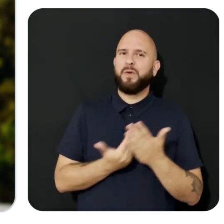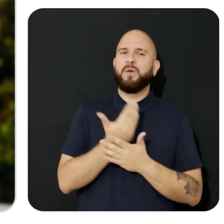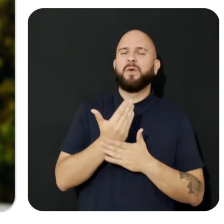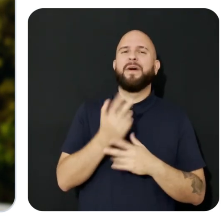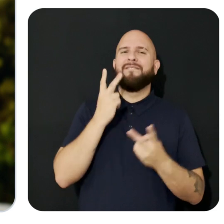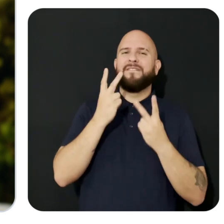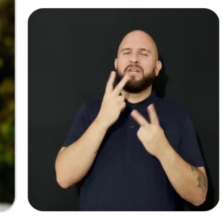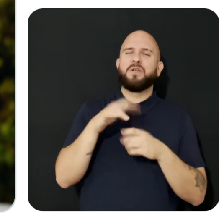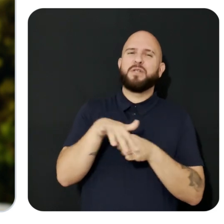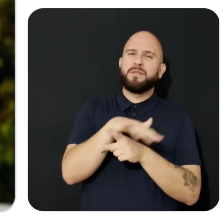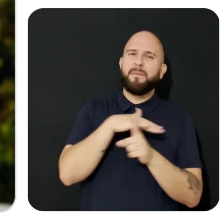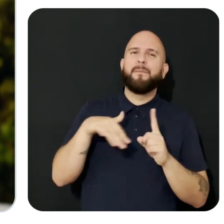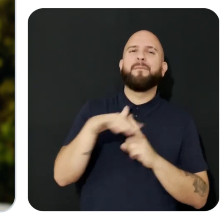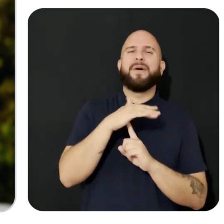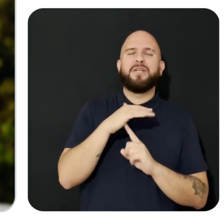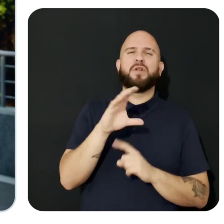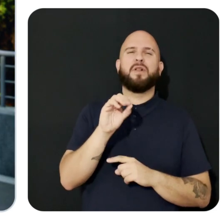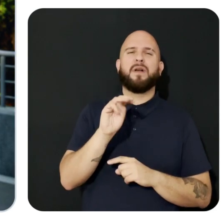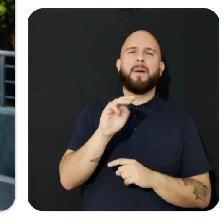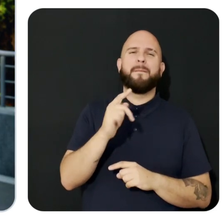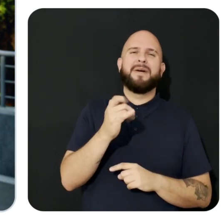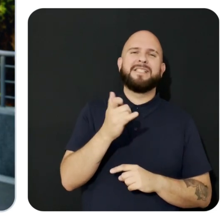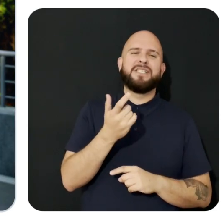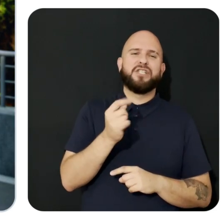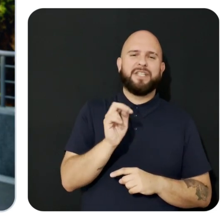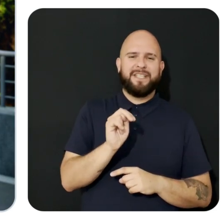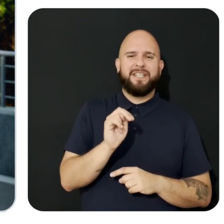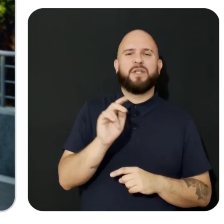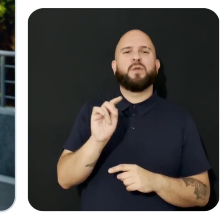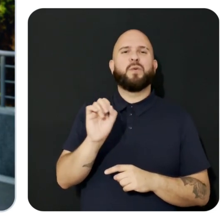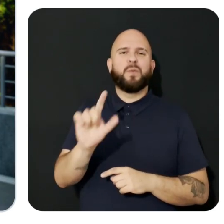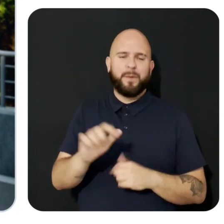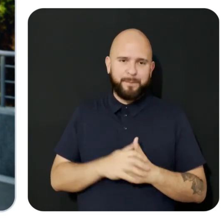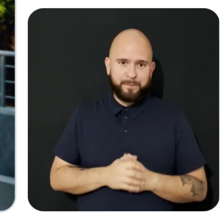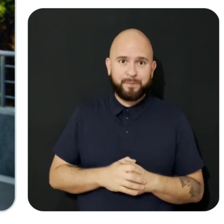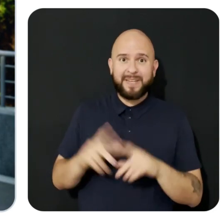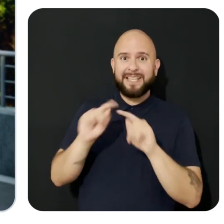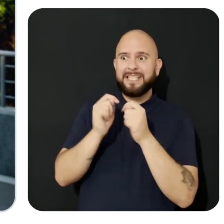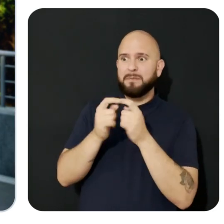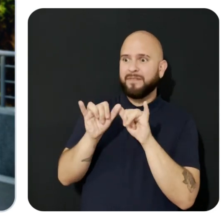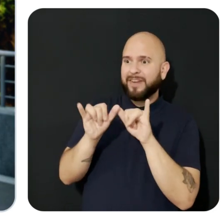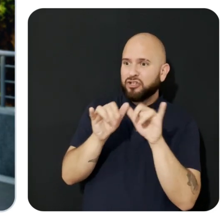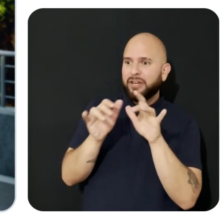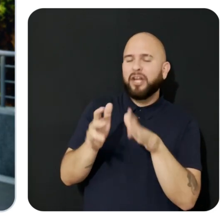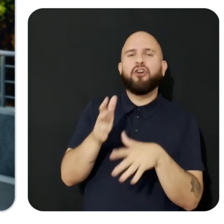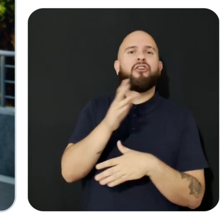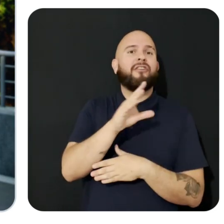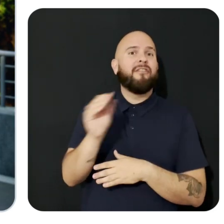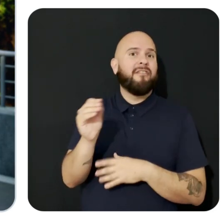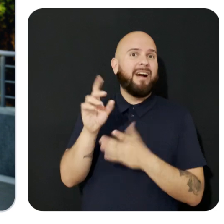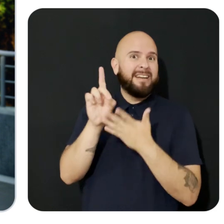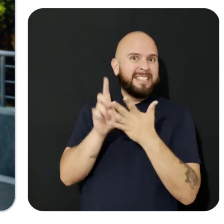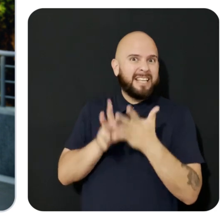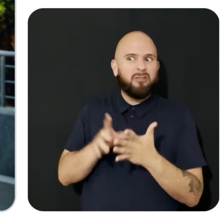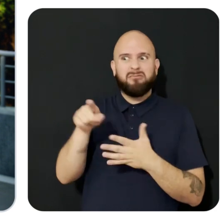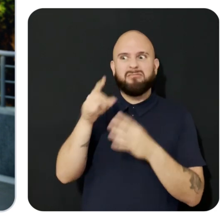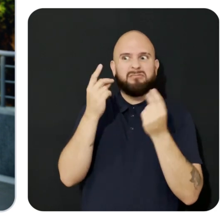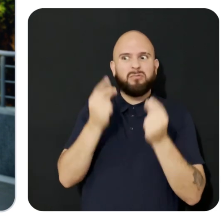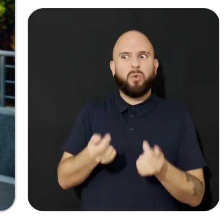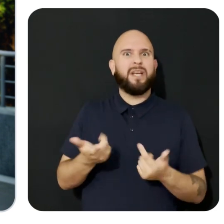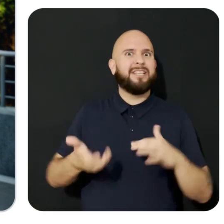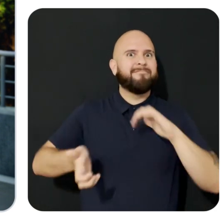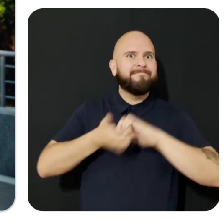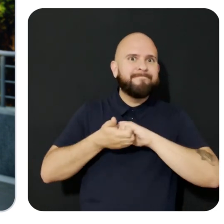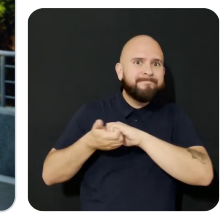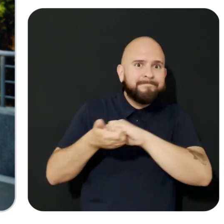Composition tool, Meta Spatial Editor. Teams of engineers and designers were able to quickly pull on their existing expertise to collaborate and